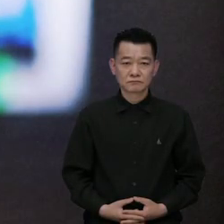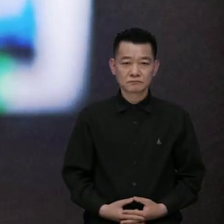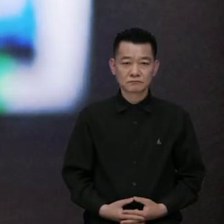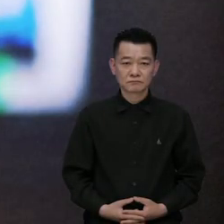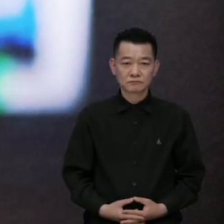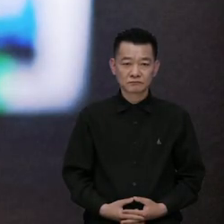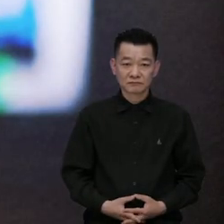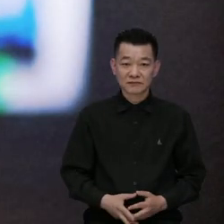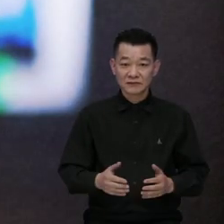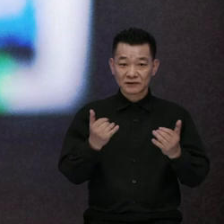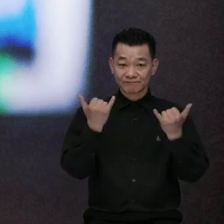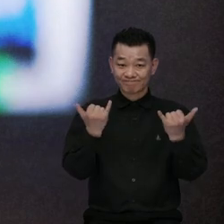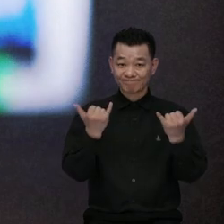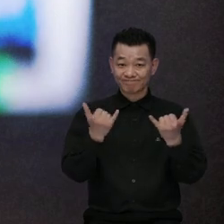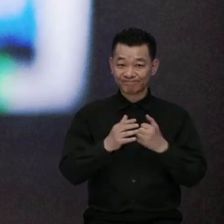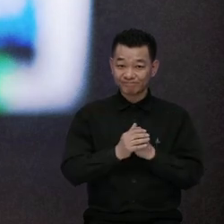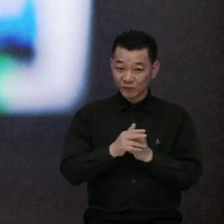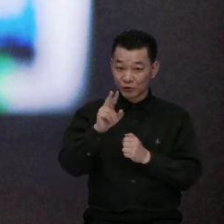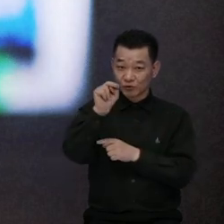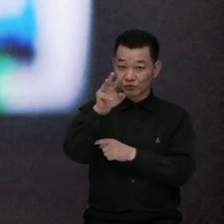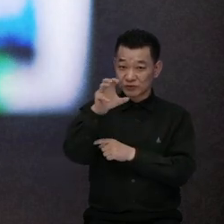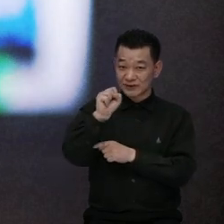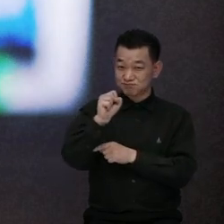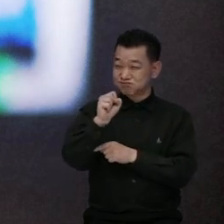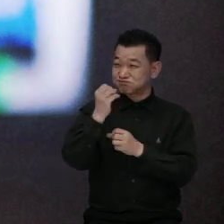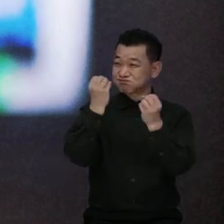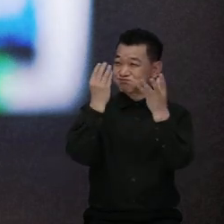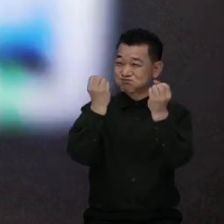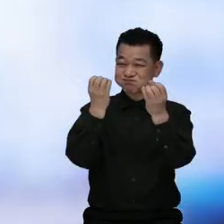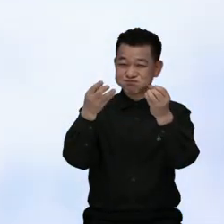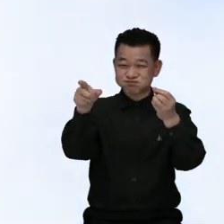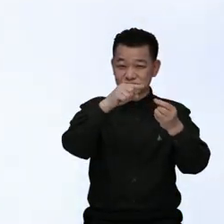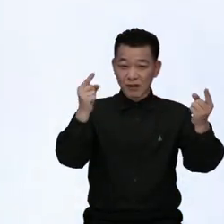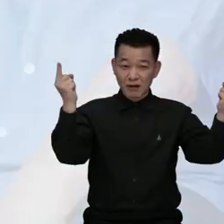We see and hear a lot of news stories every day.